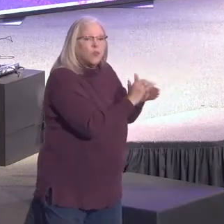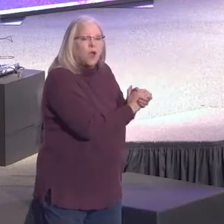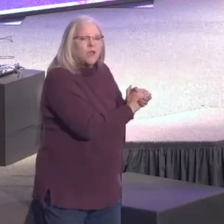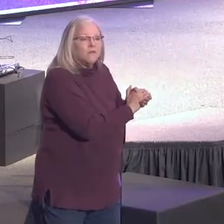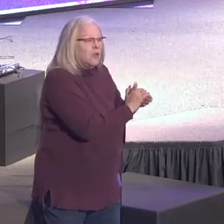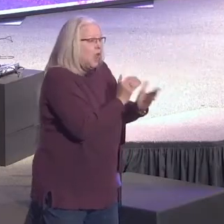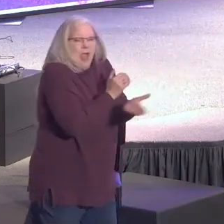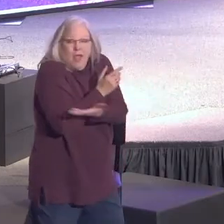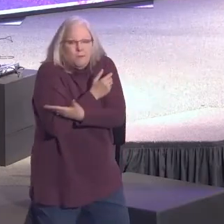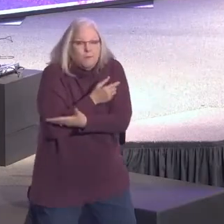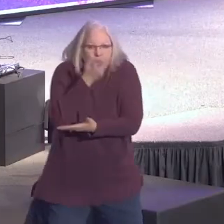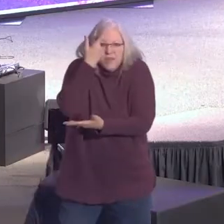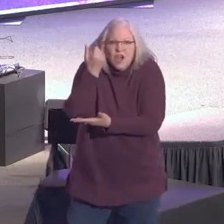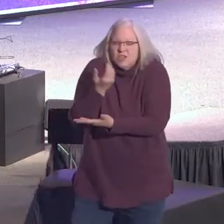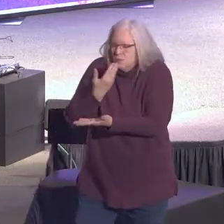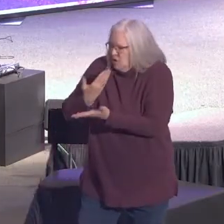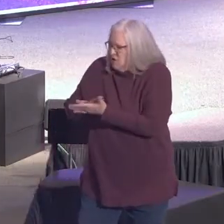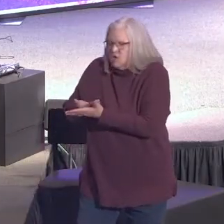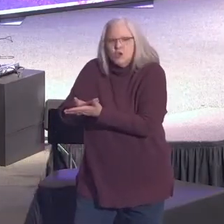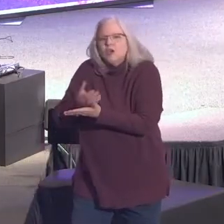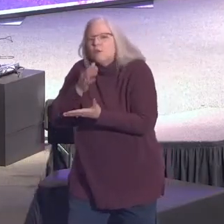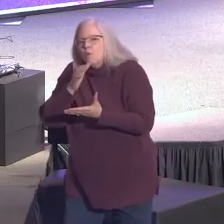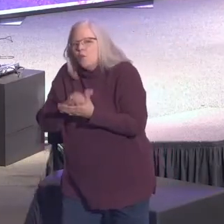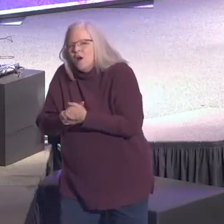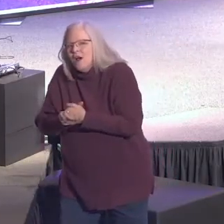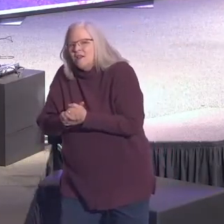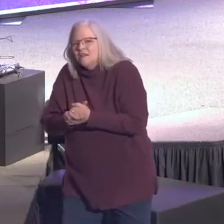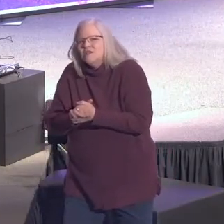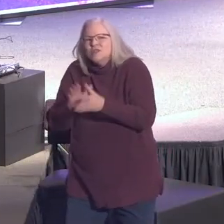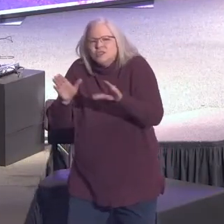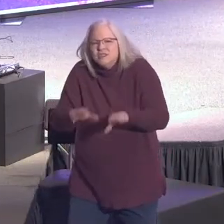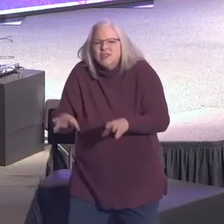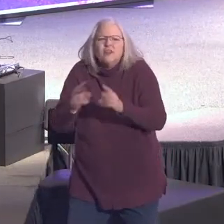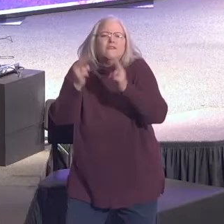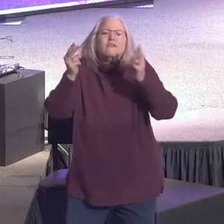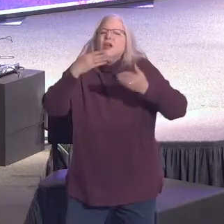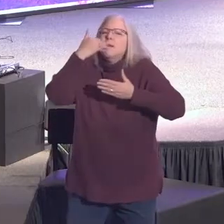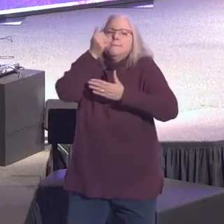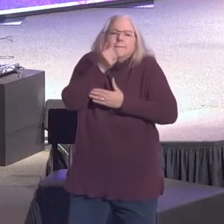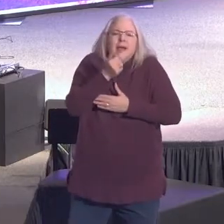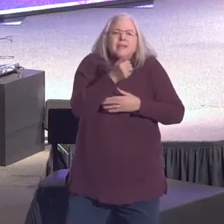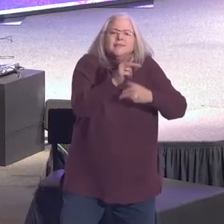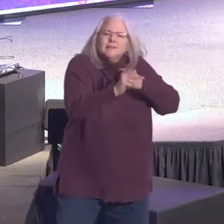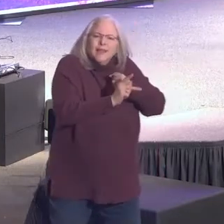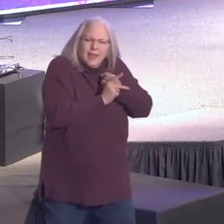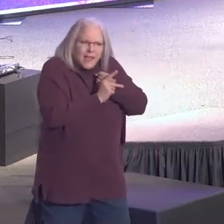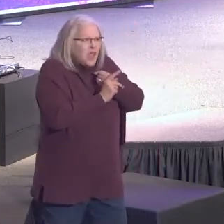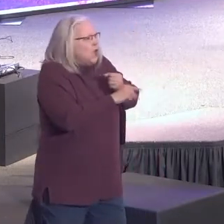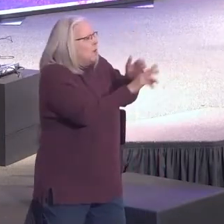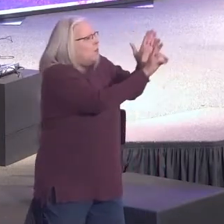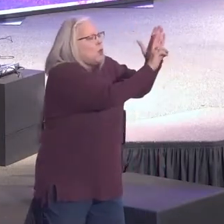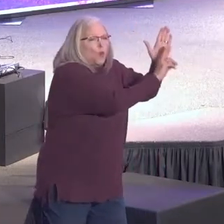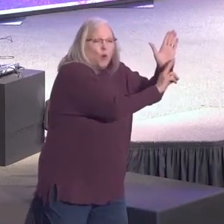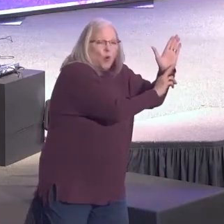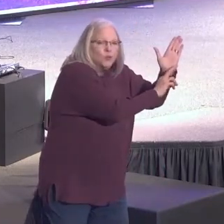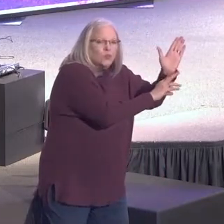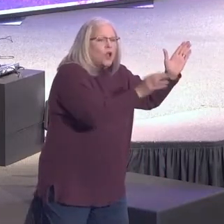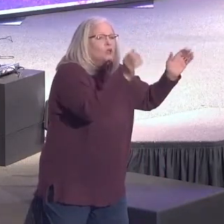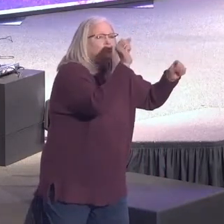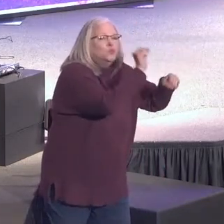good wife, she did her very best to keep those rules. She worked every day.